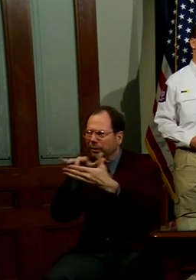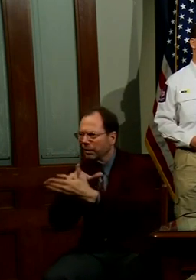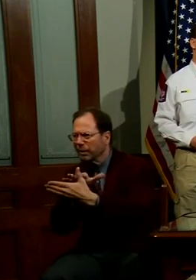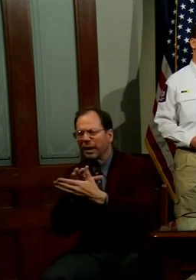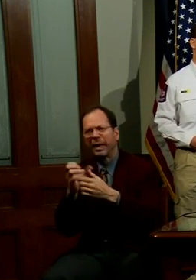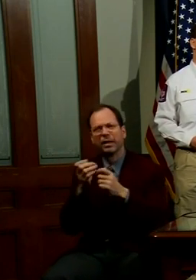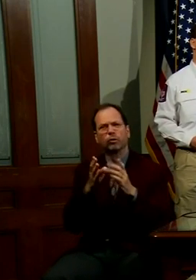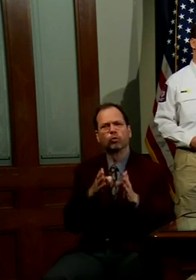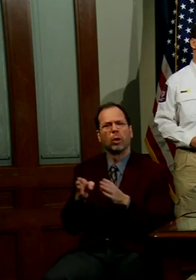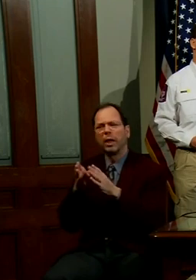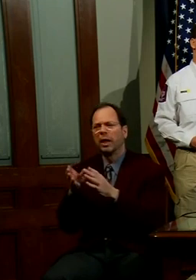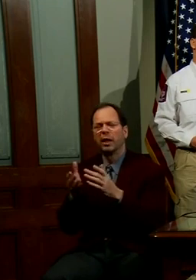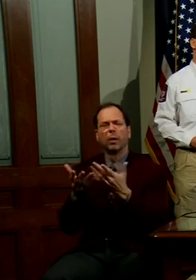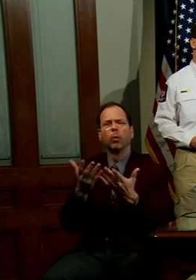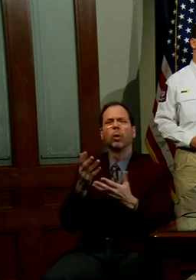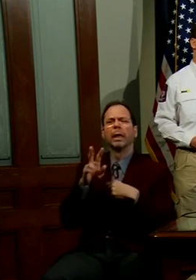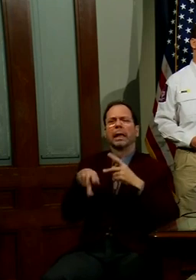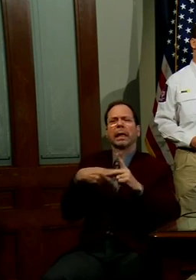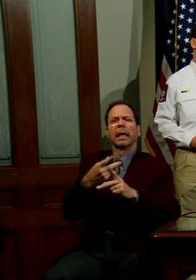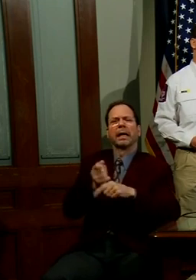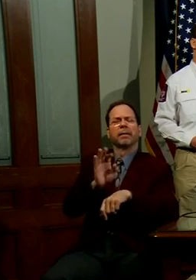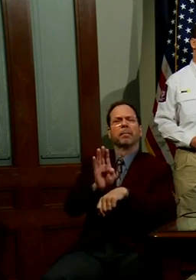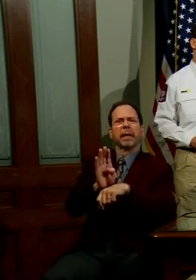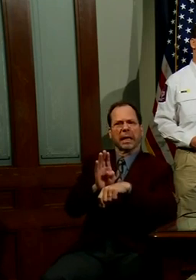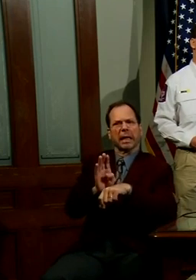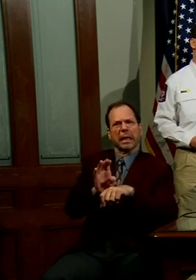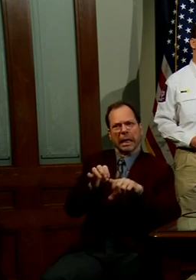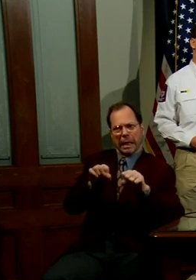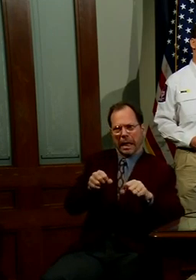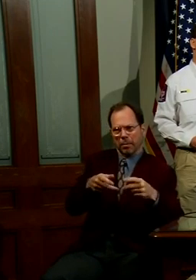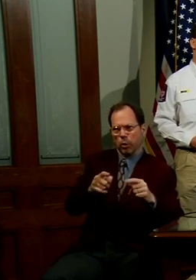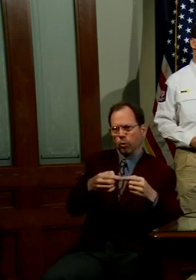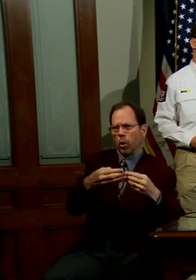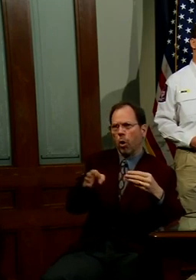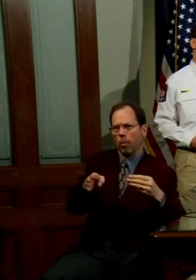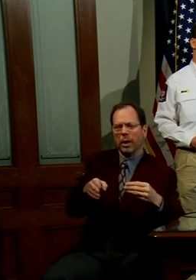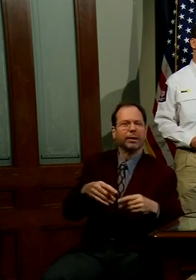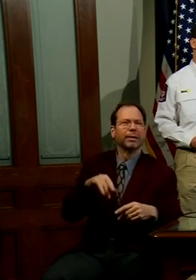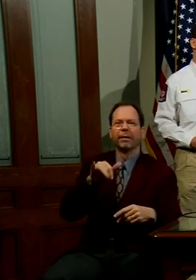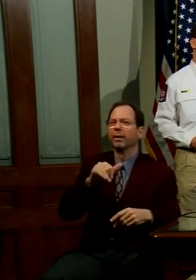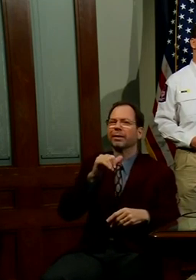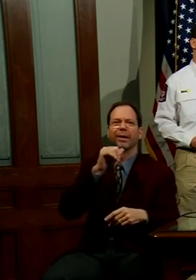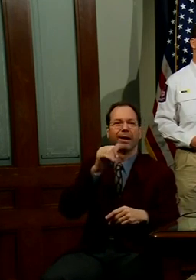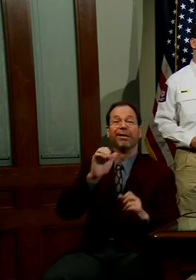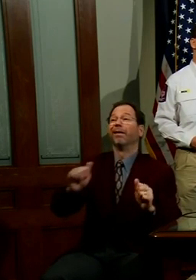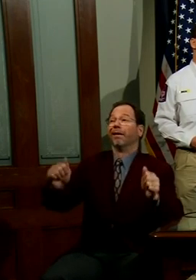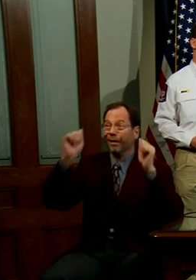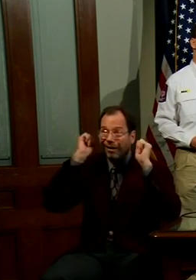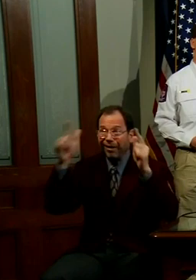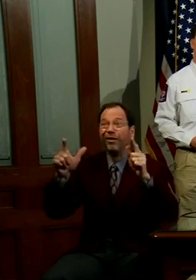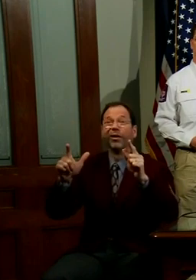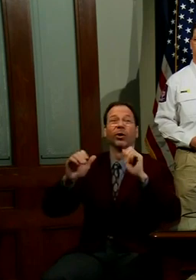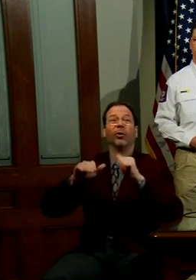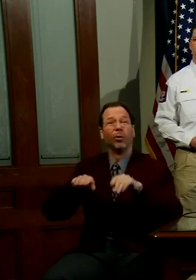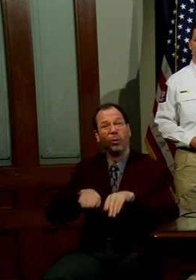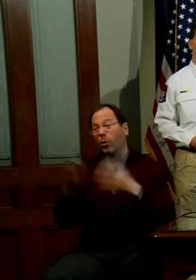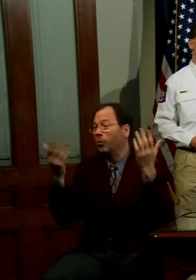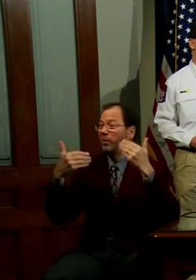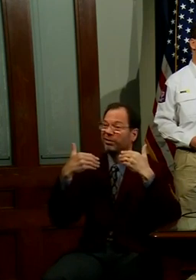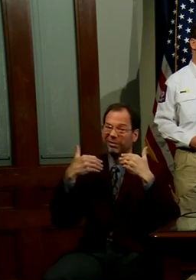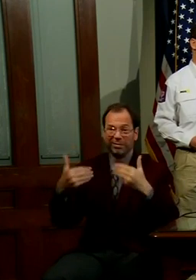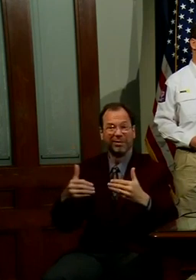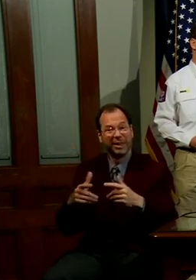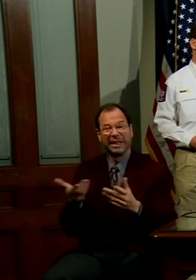strategies about which type of businesses will be able to open up. This is not going to be a rush to the gates. It's everybody is able to